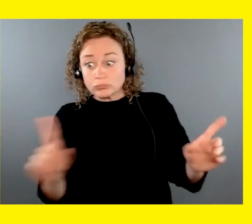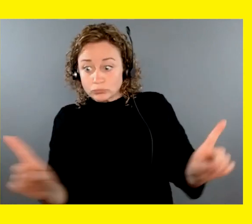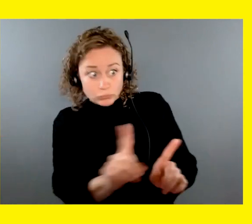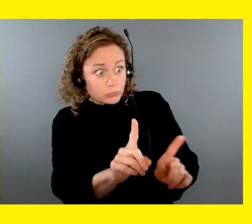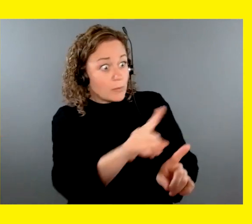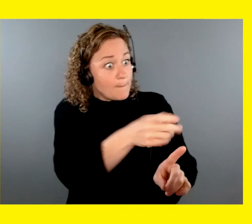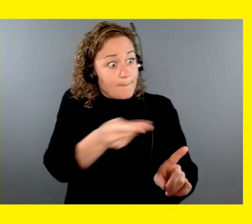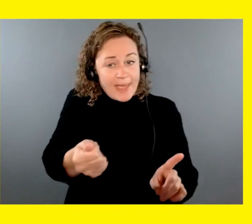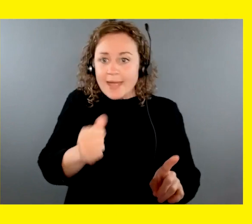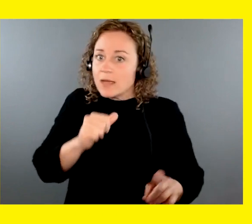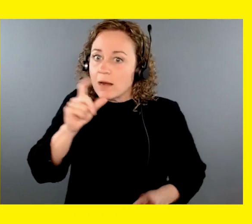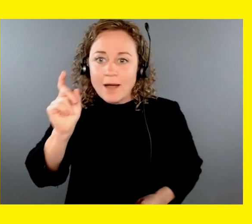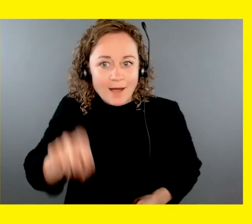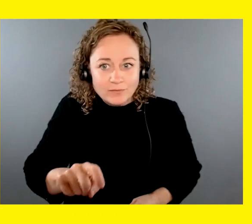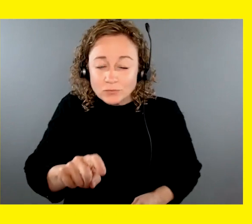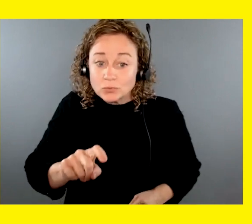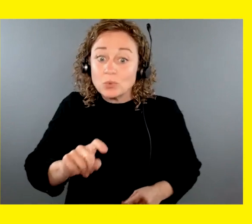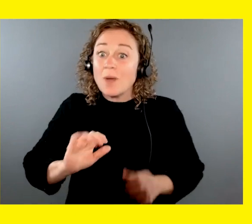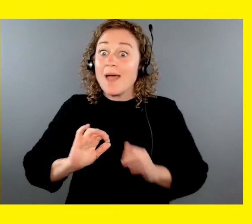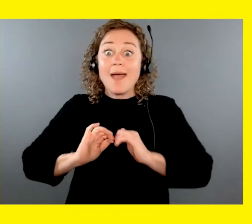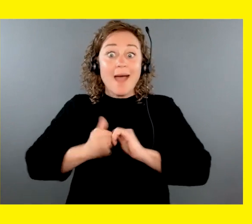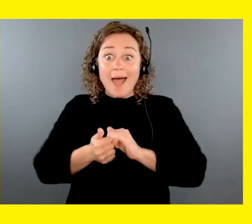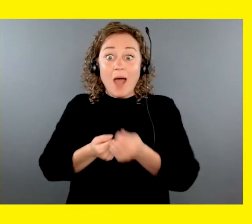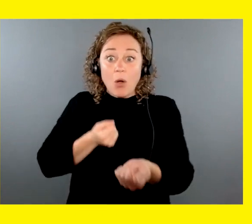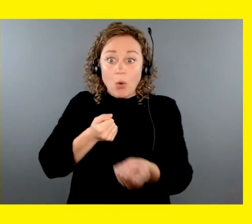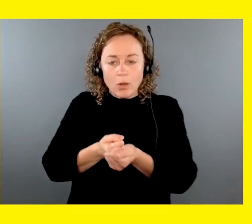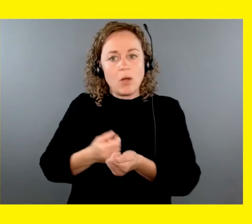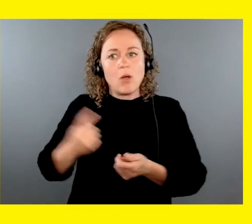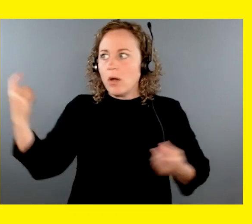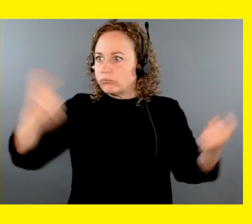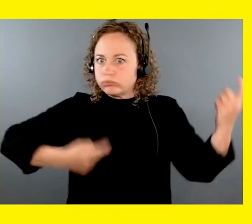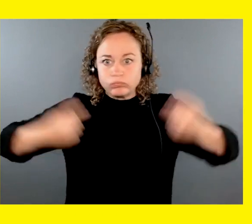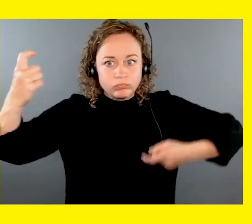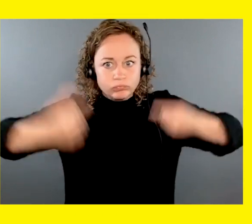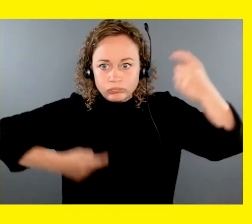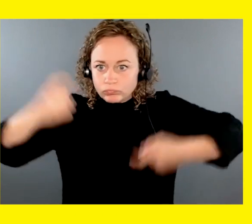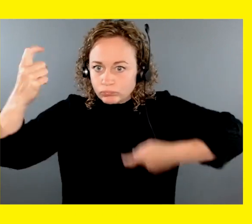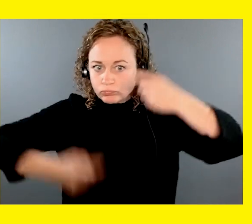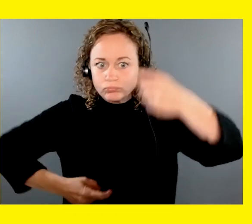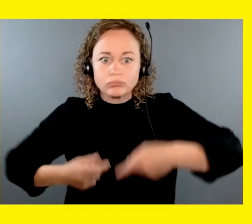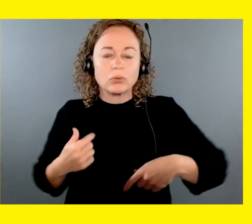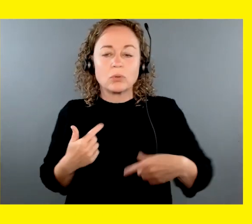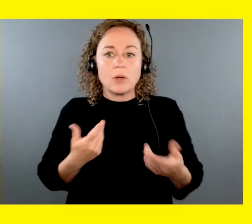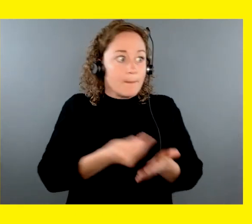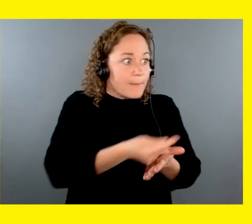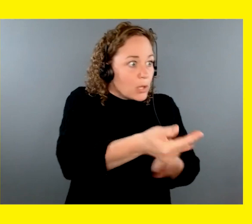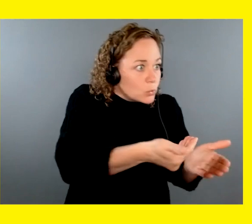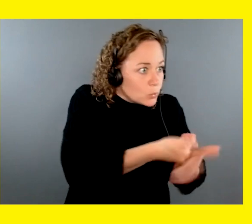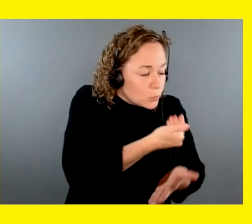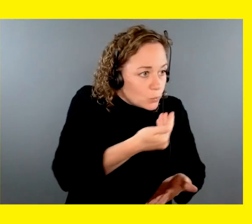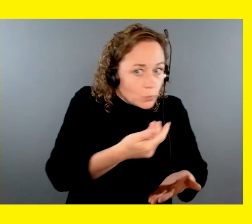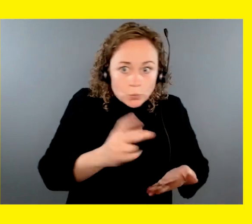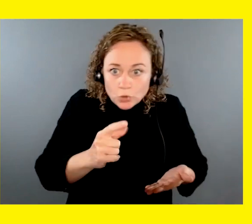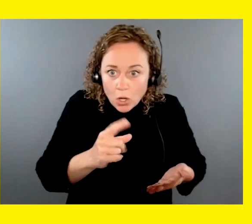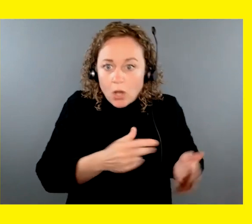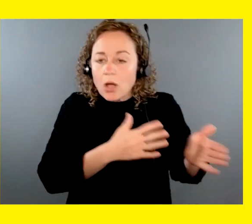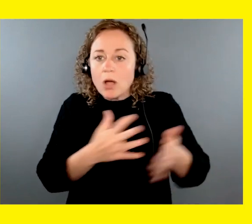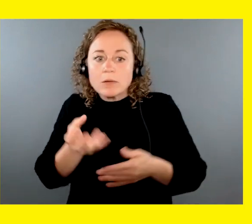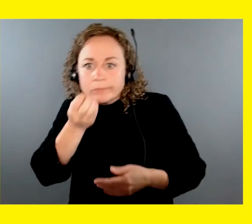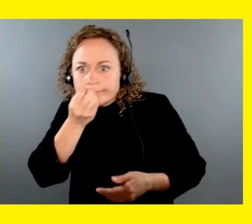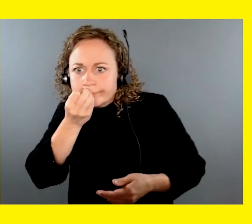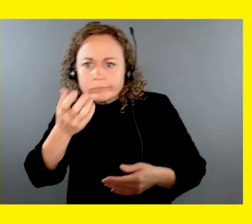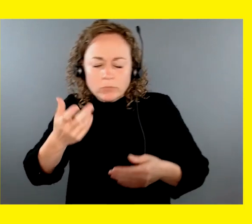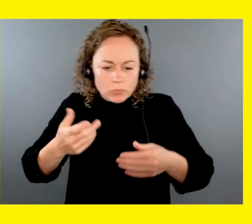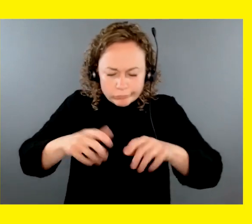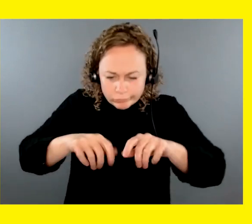from being partnered with a guide dog. Donations keep every part of CNIB Guide Dogs going, from helping acquire new puppies to covering the cost of